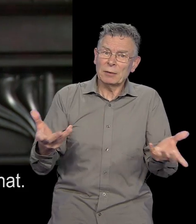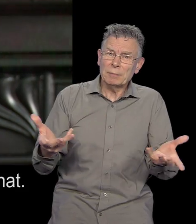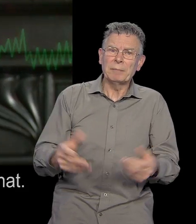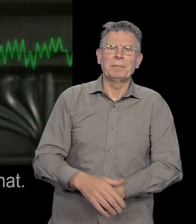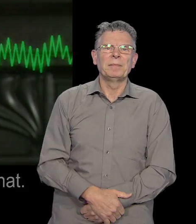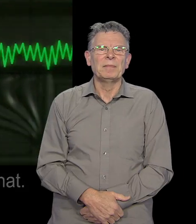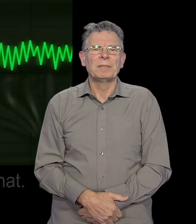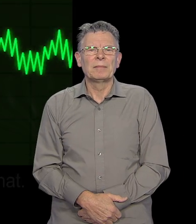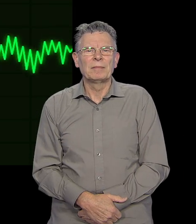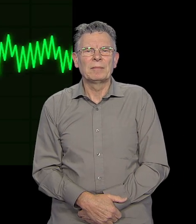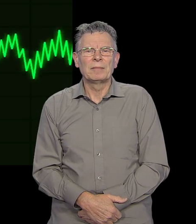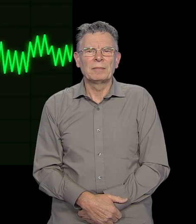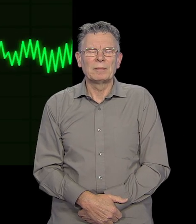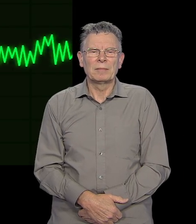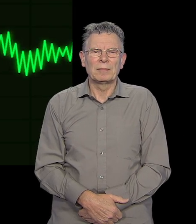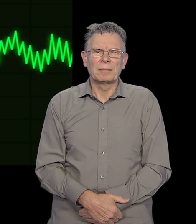anything like that.